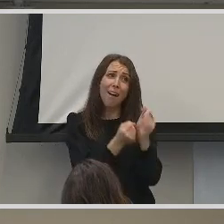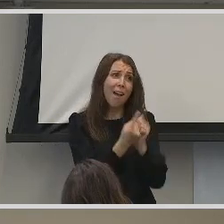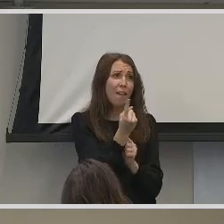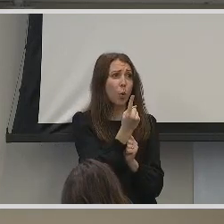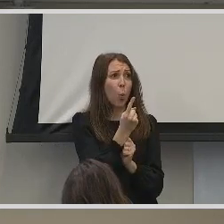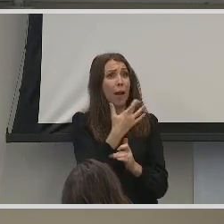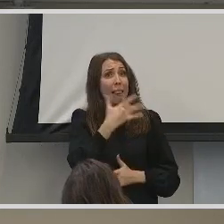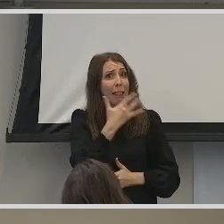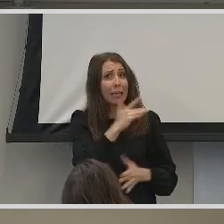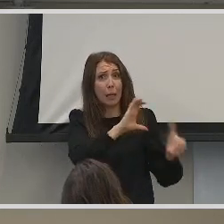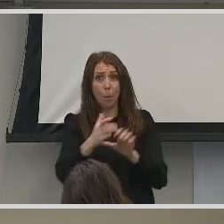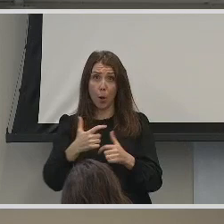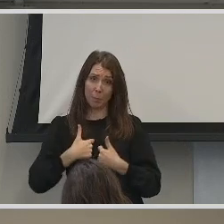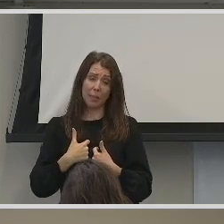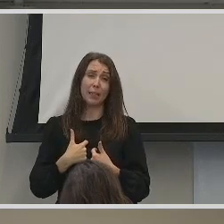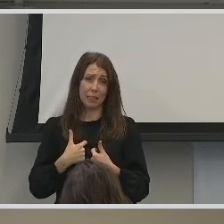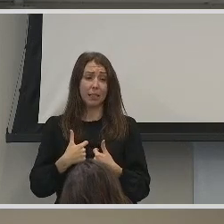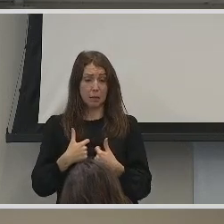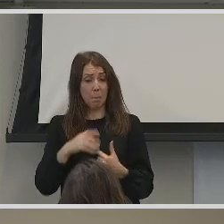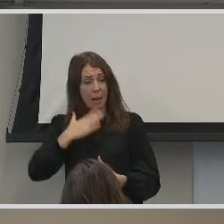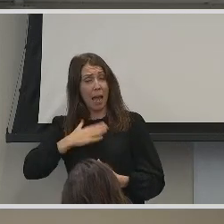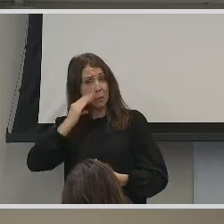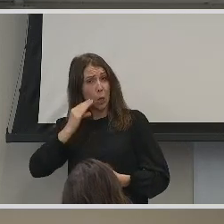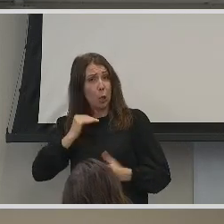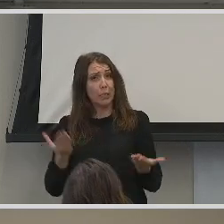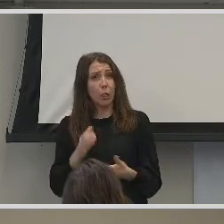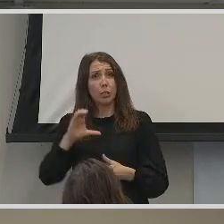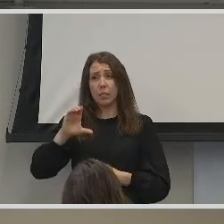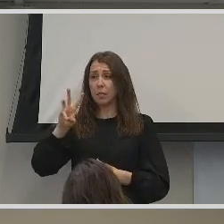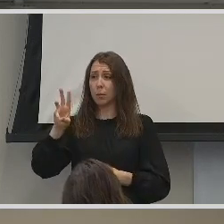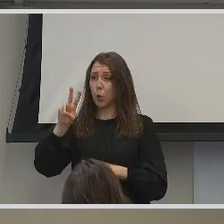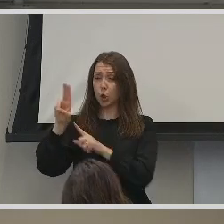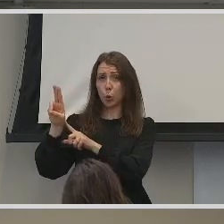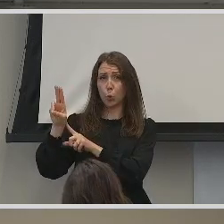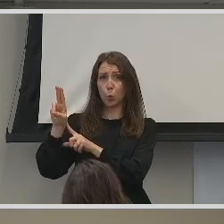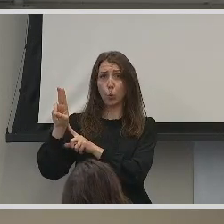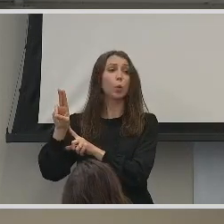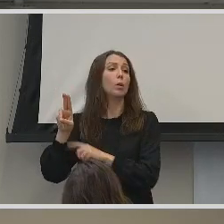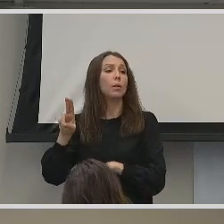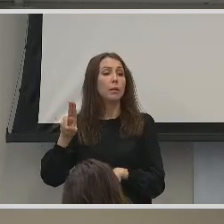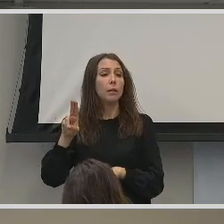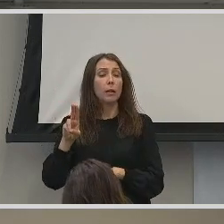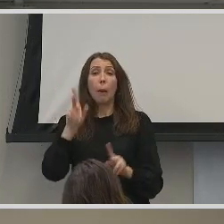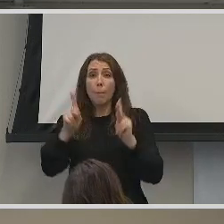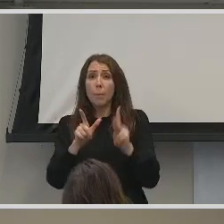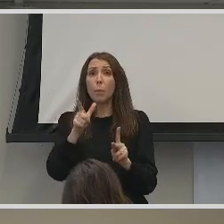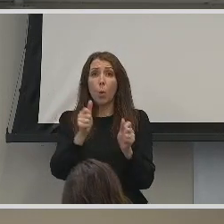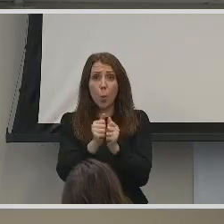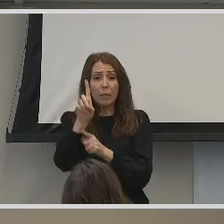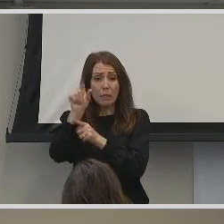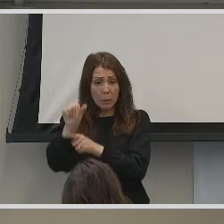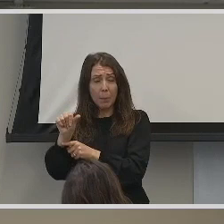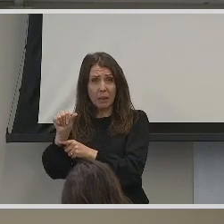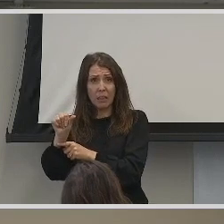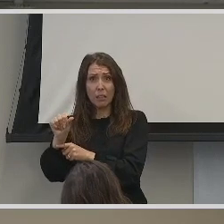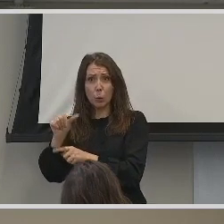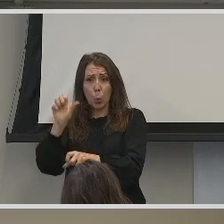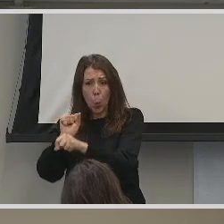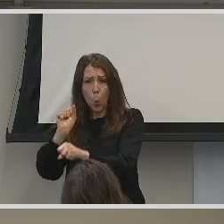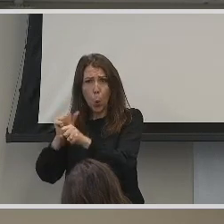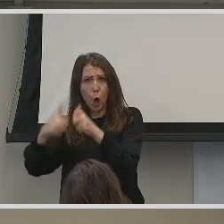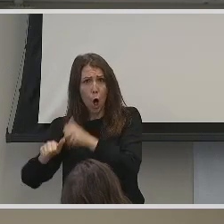as I am with my current position at Case Weston. It is not the job seekers with disabilities who need to work harder. It is the